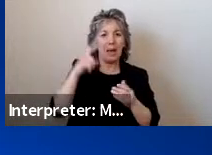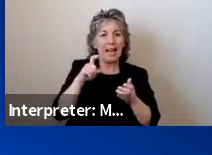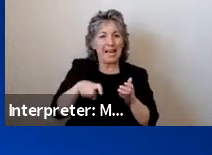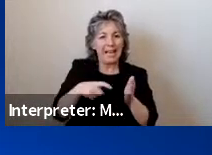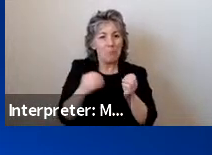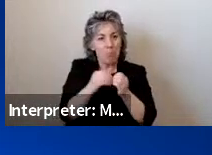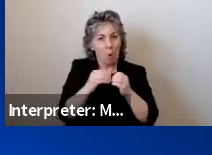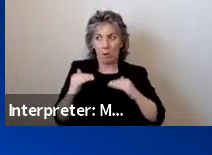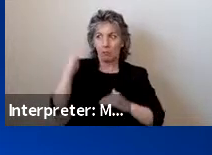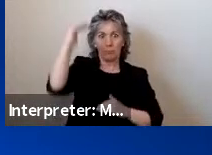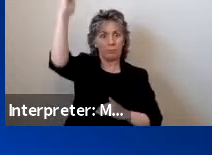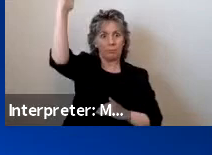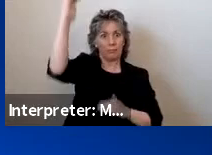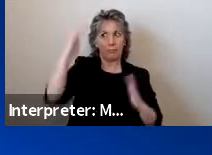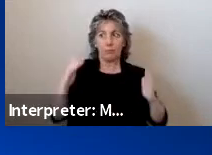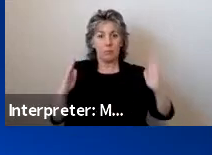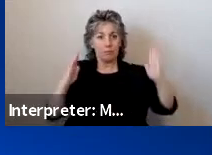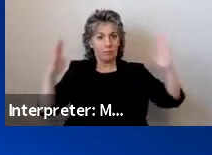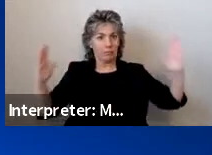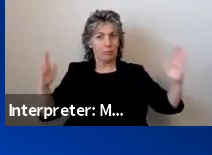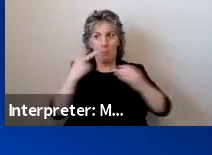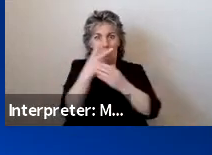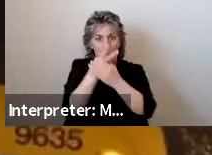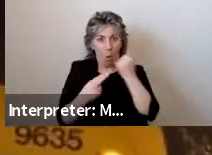We will hear more about this from our presenters today.